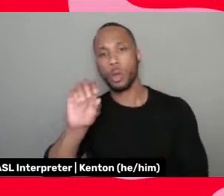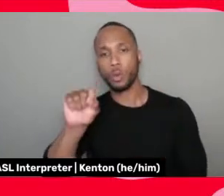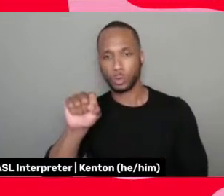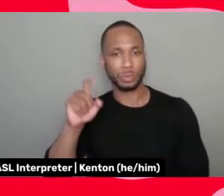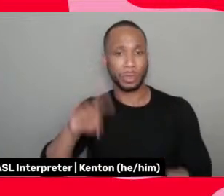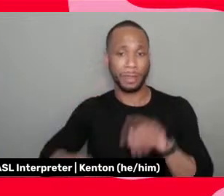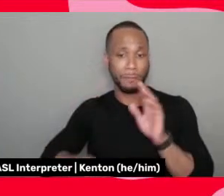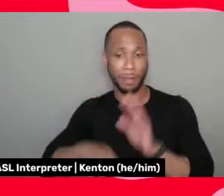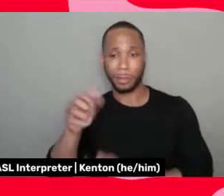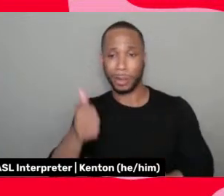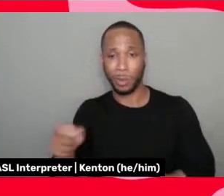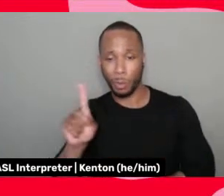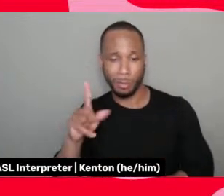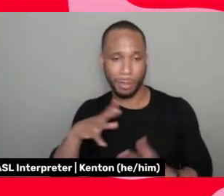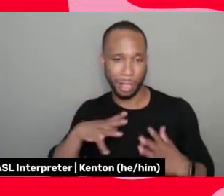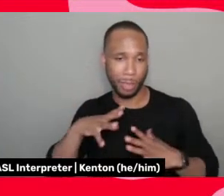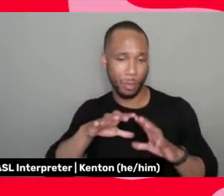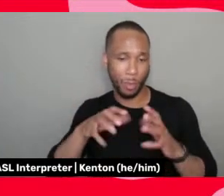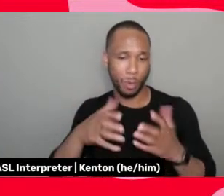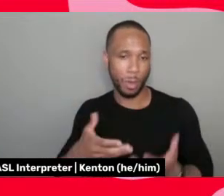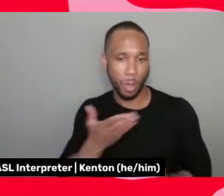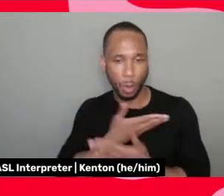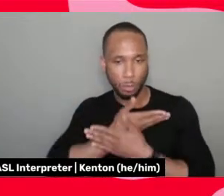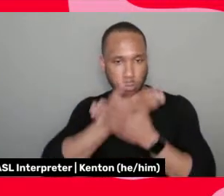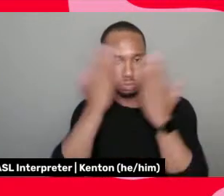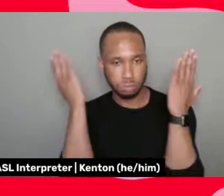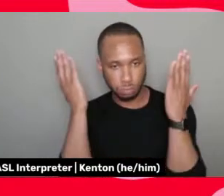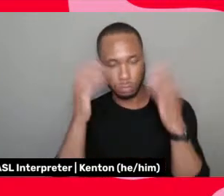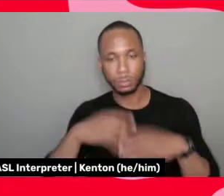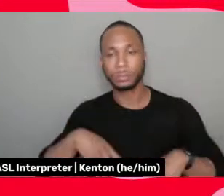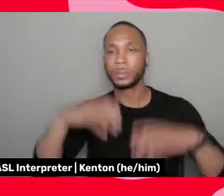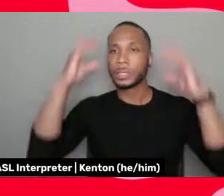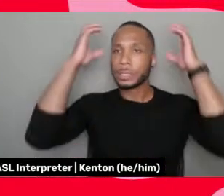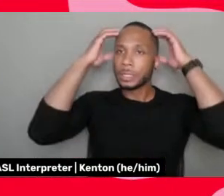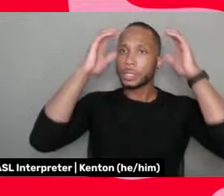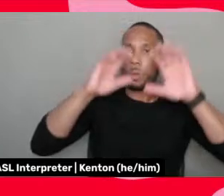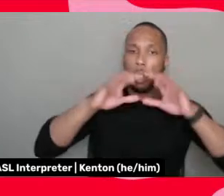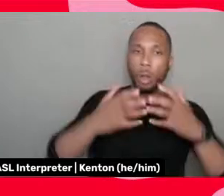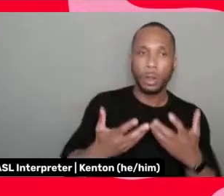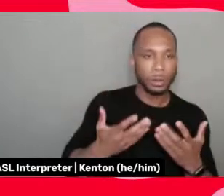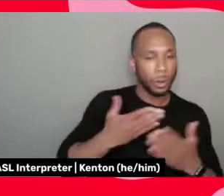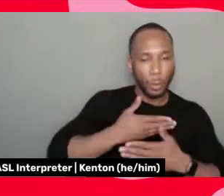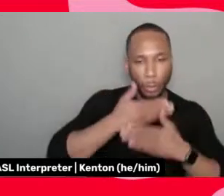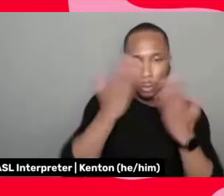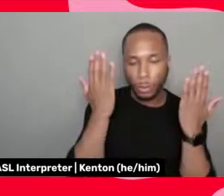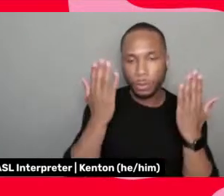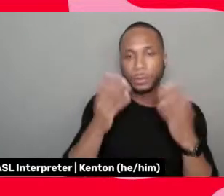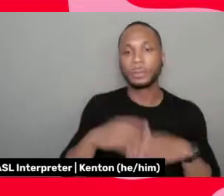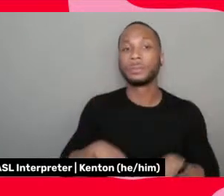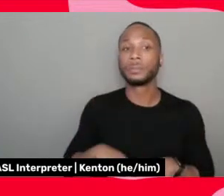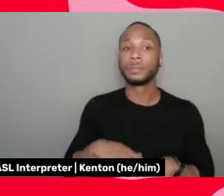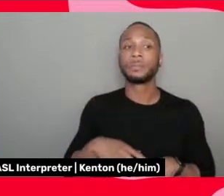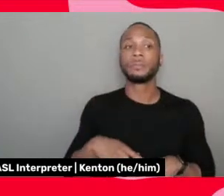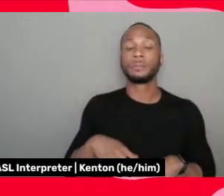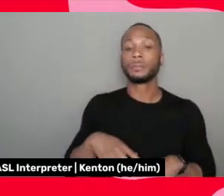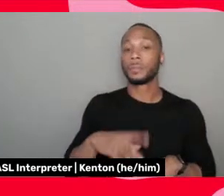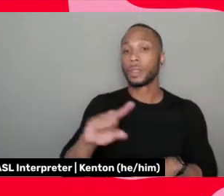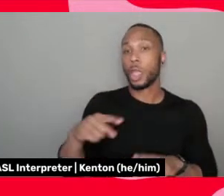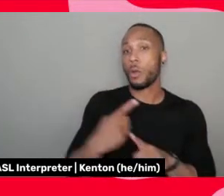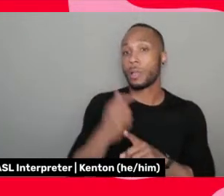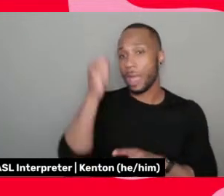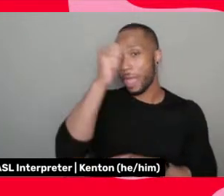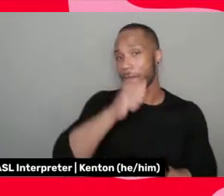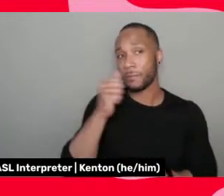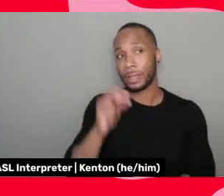Hollywood world or in the Disney world. uh, as Fern pointed out so aptly some time ago, the only African